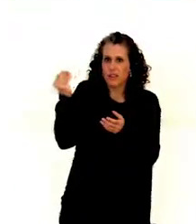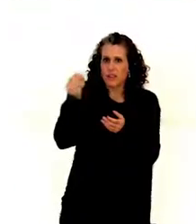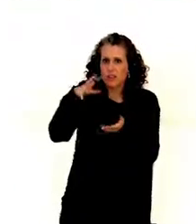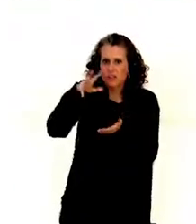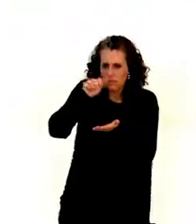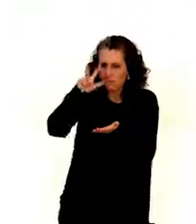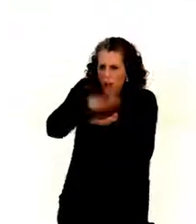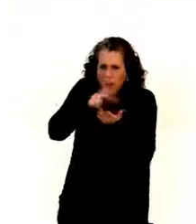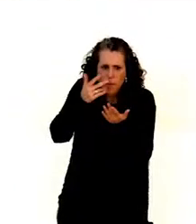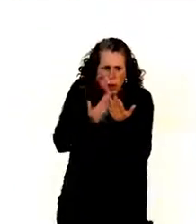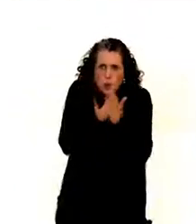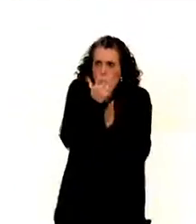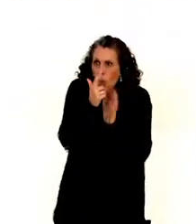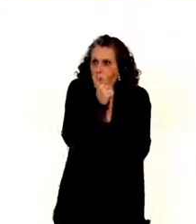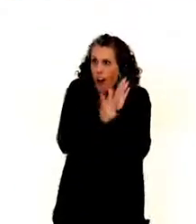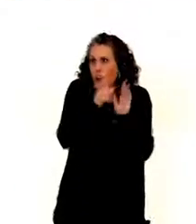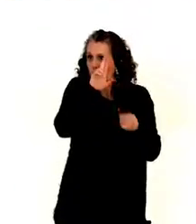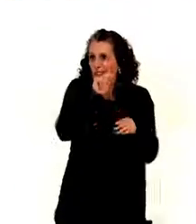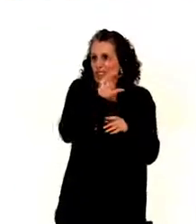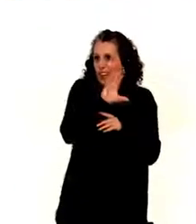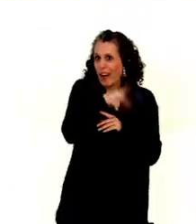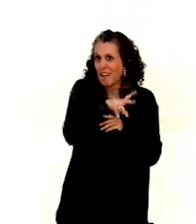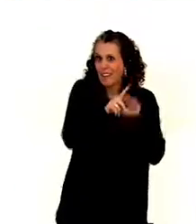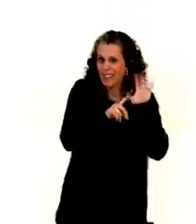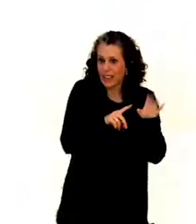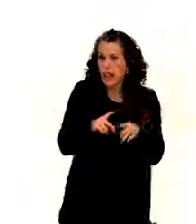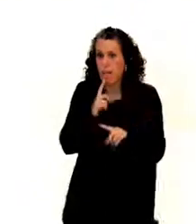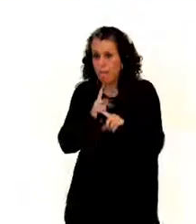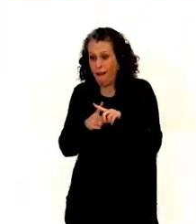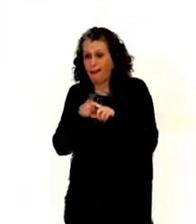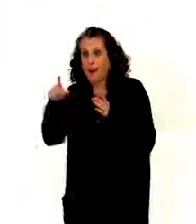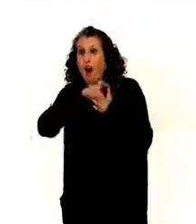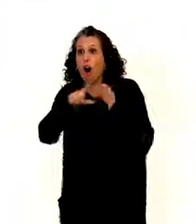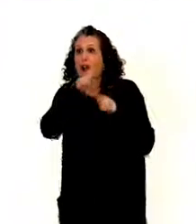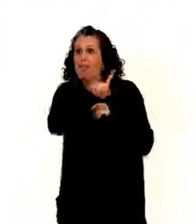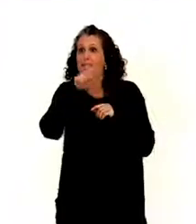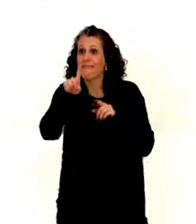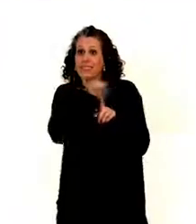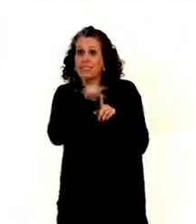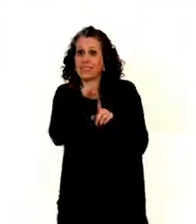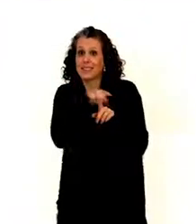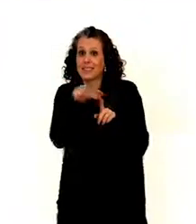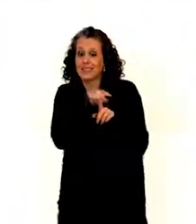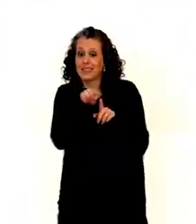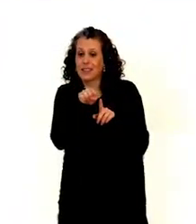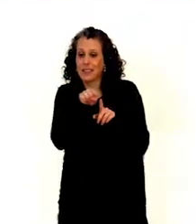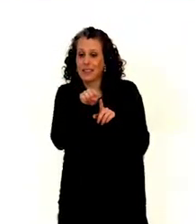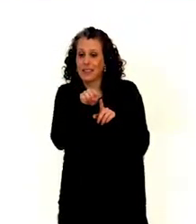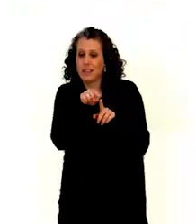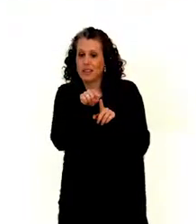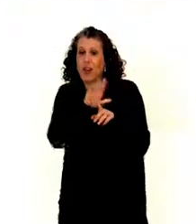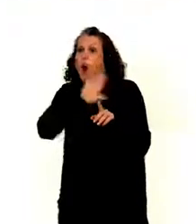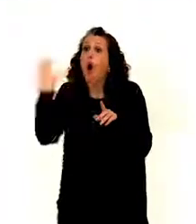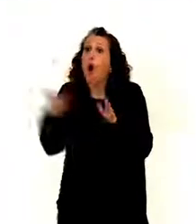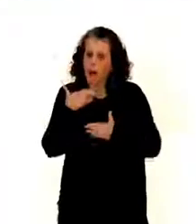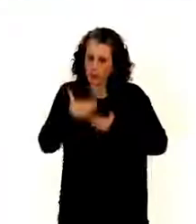persons with disabilities. And my friend evoked article 11 which says that all public procedures have to